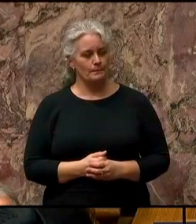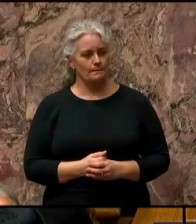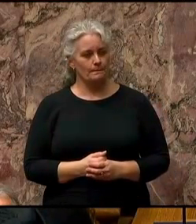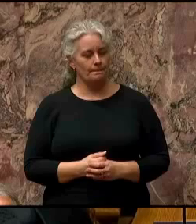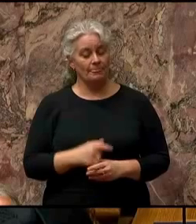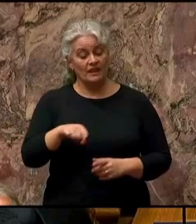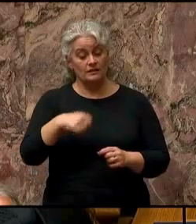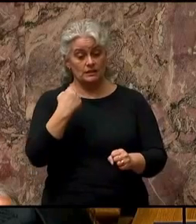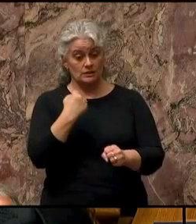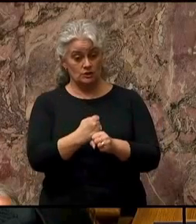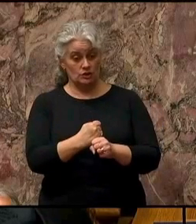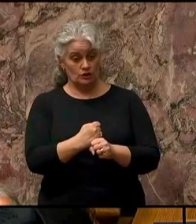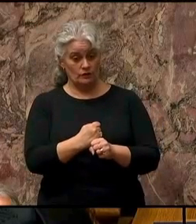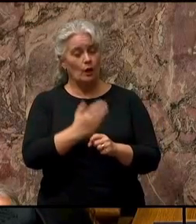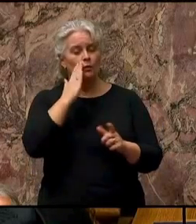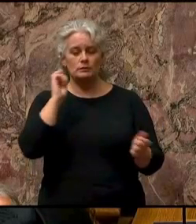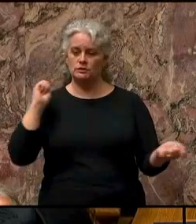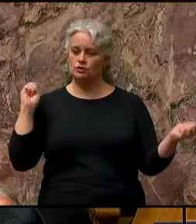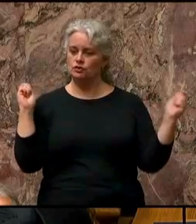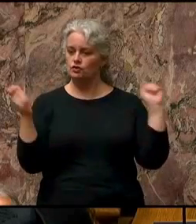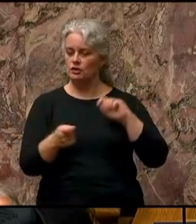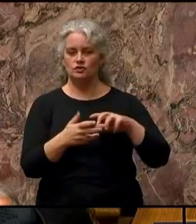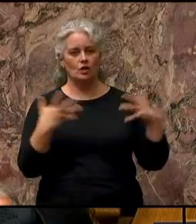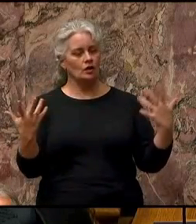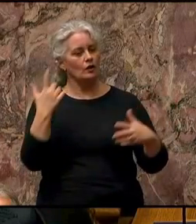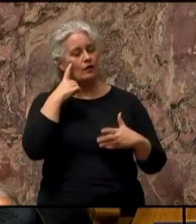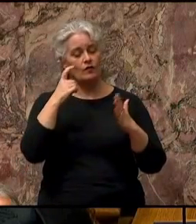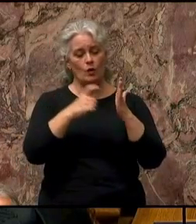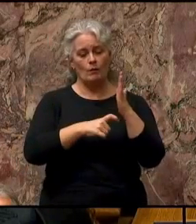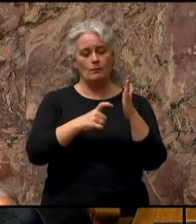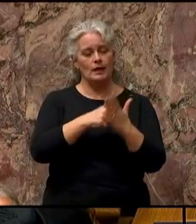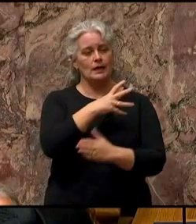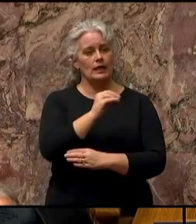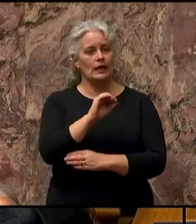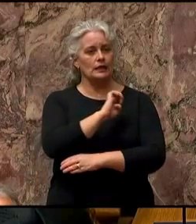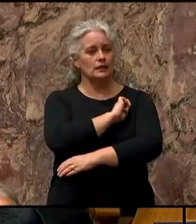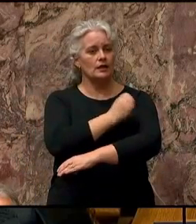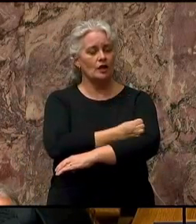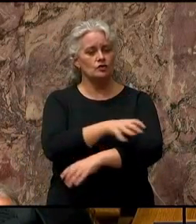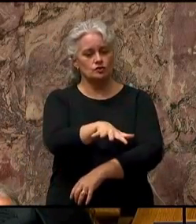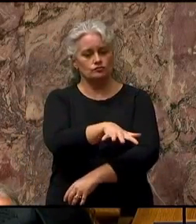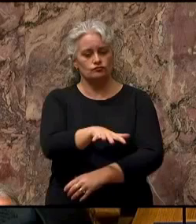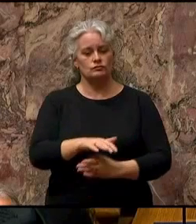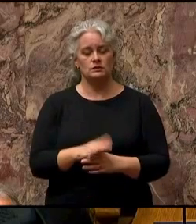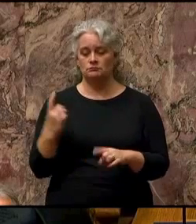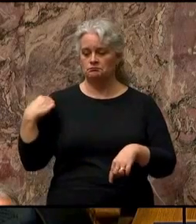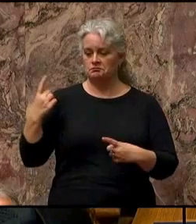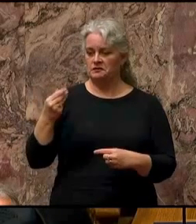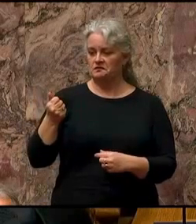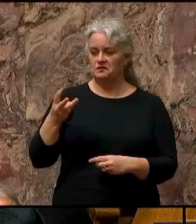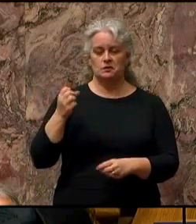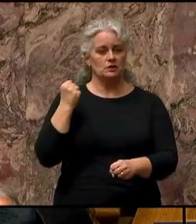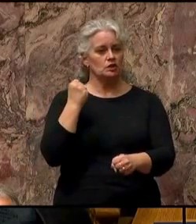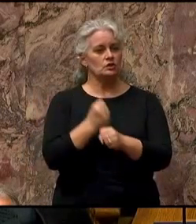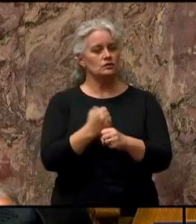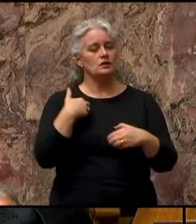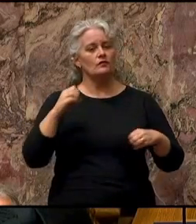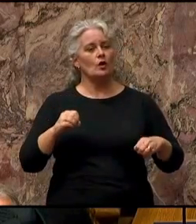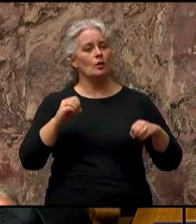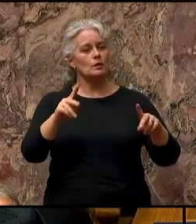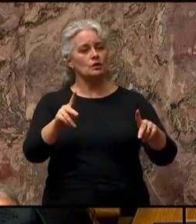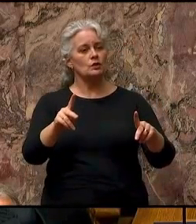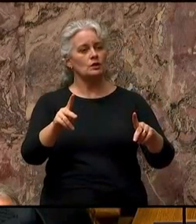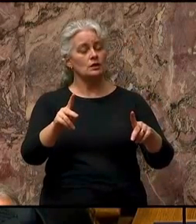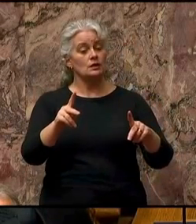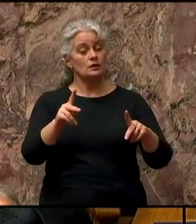This year will be transformative for the mining and energy sector. Over the next few years, there is an opportunity